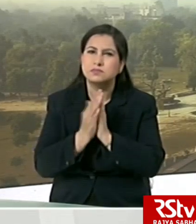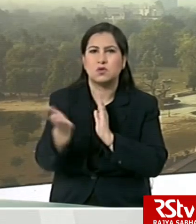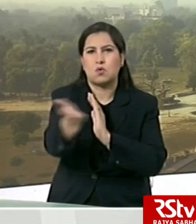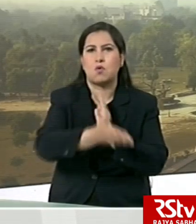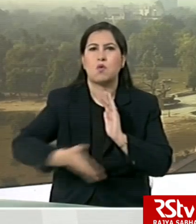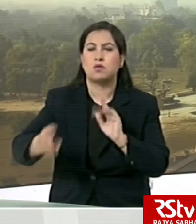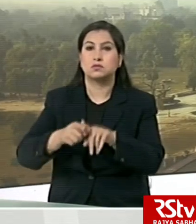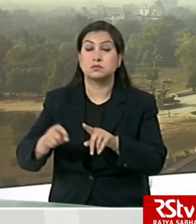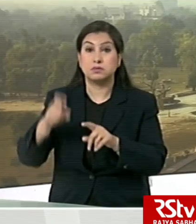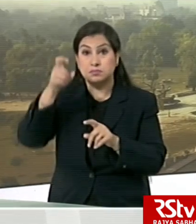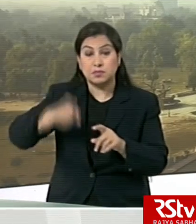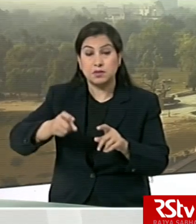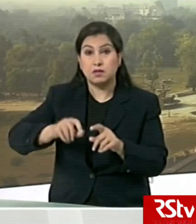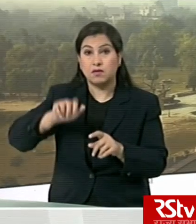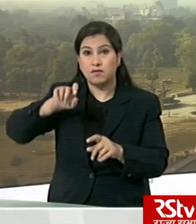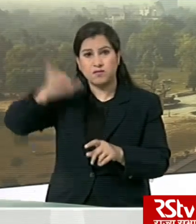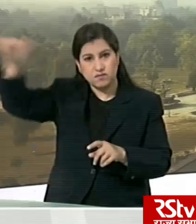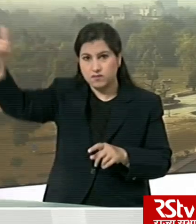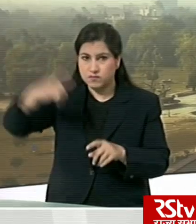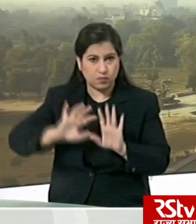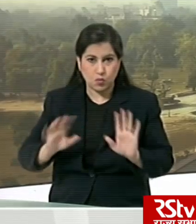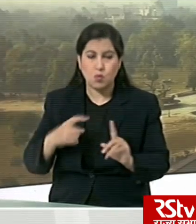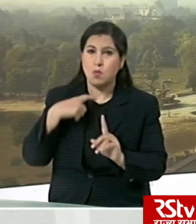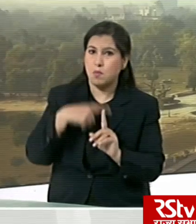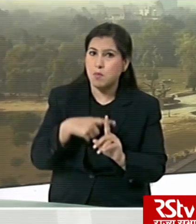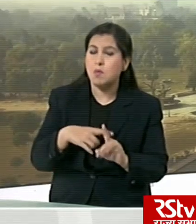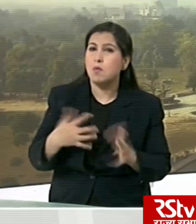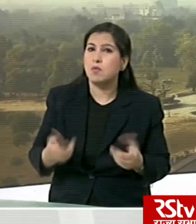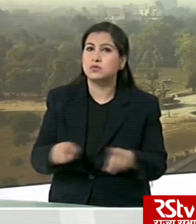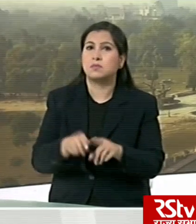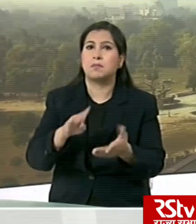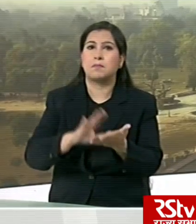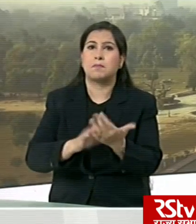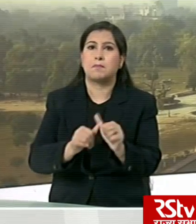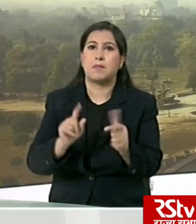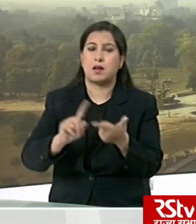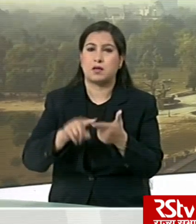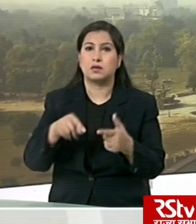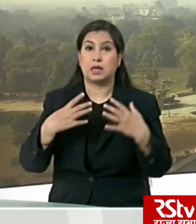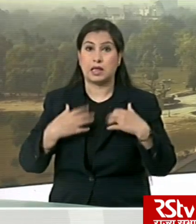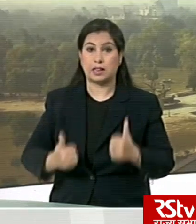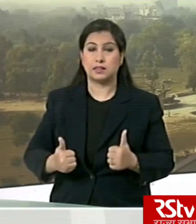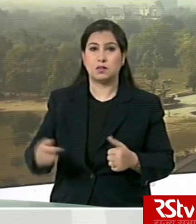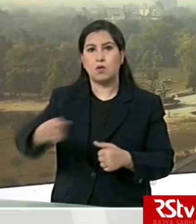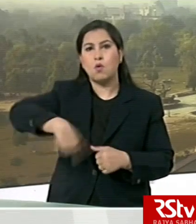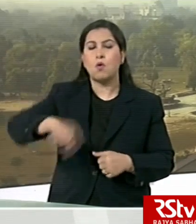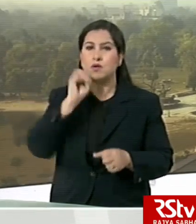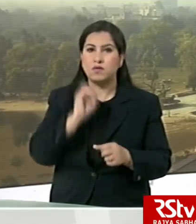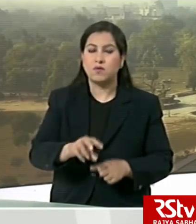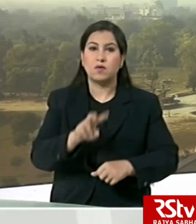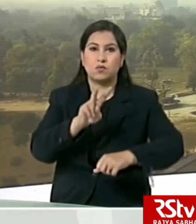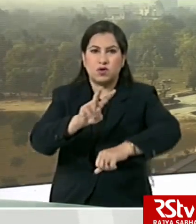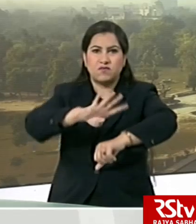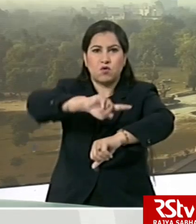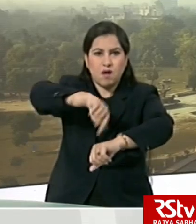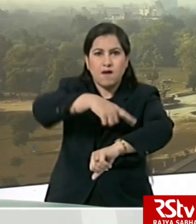person with no travel history, testing positive in congested Malay. The health authorities immediately announced a